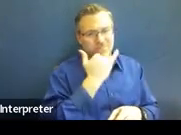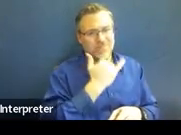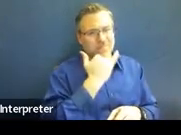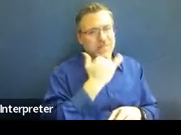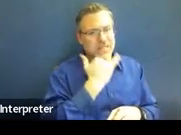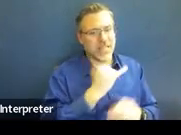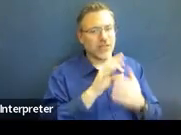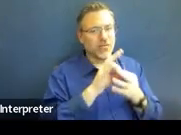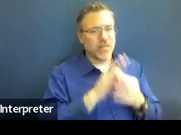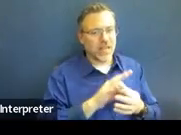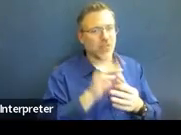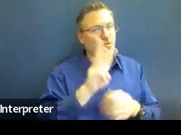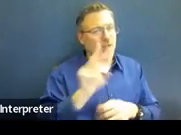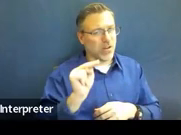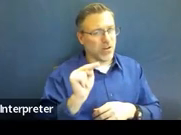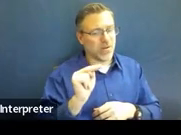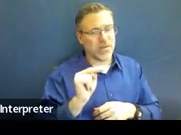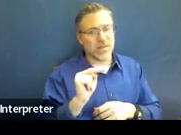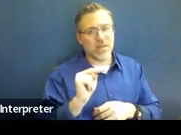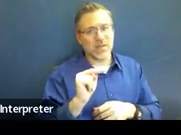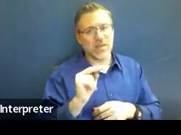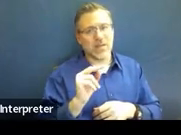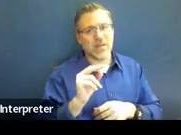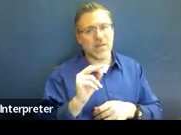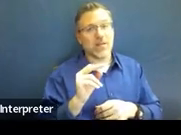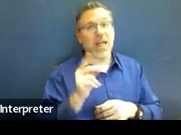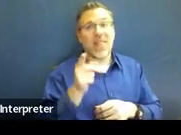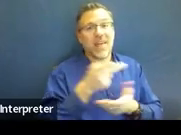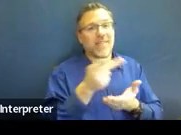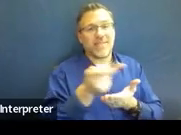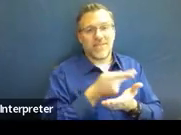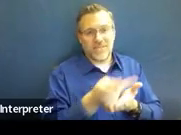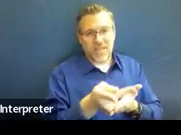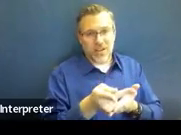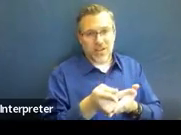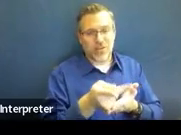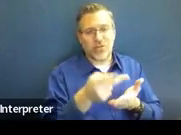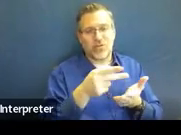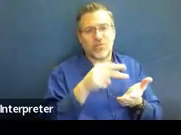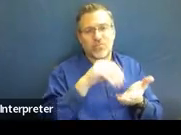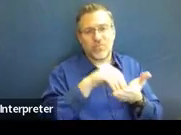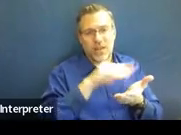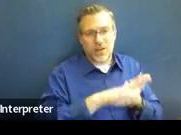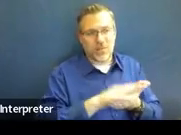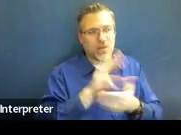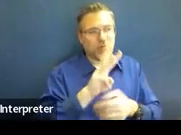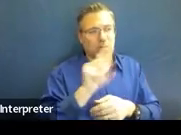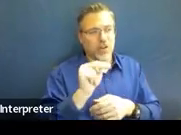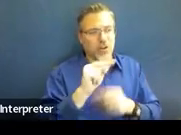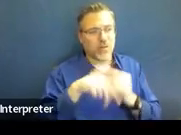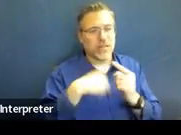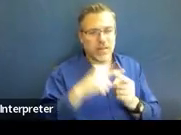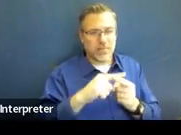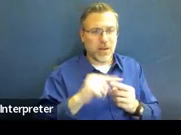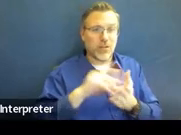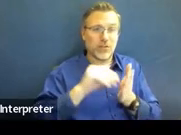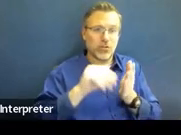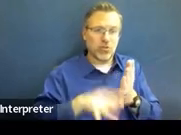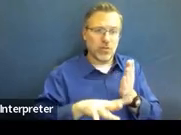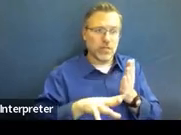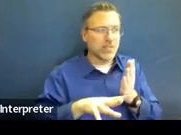documenting, the written notice failed to document the team discussion about the child's current lack of progress.